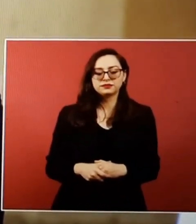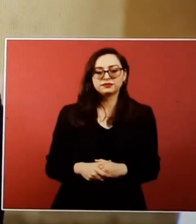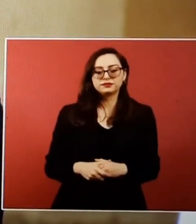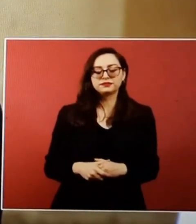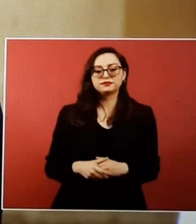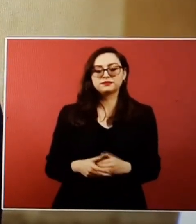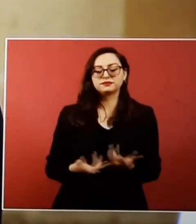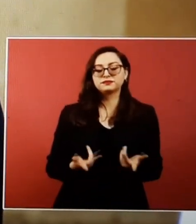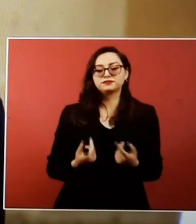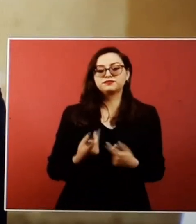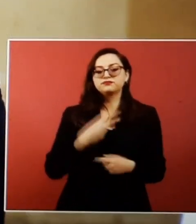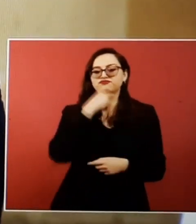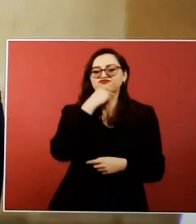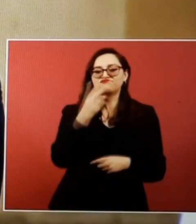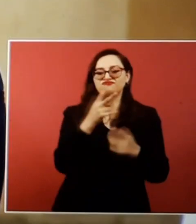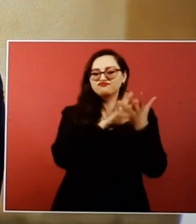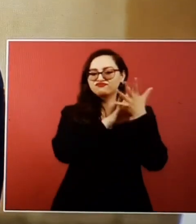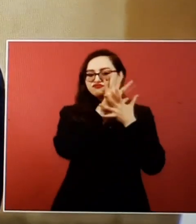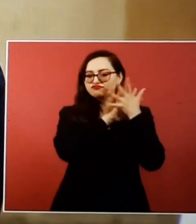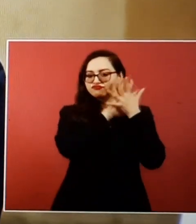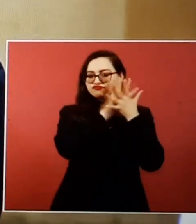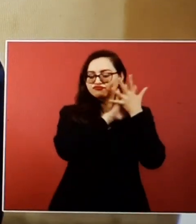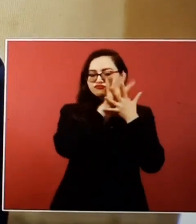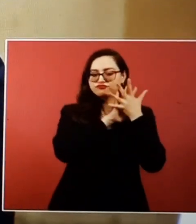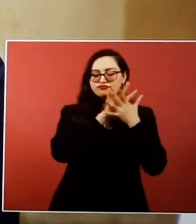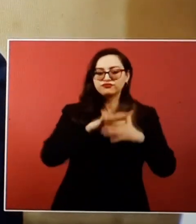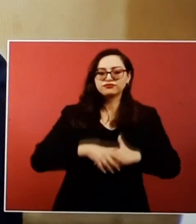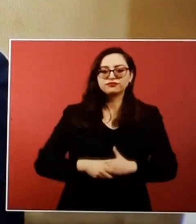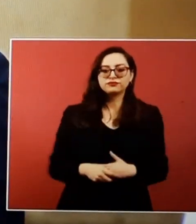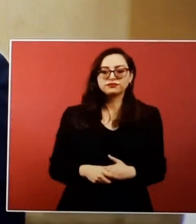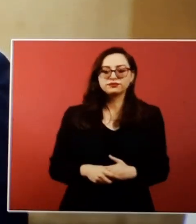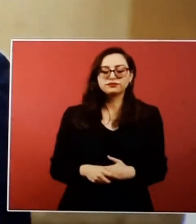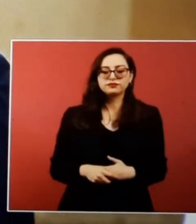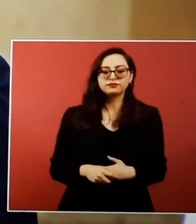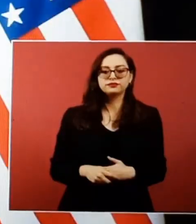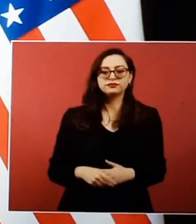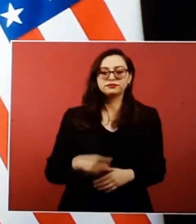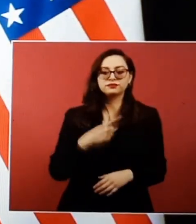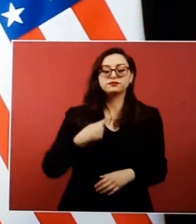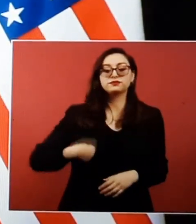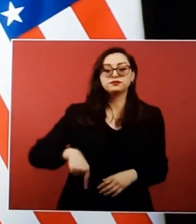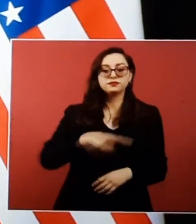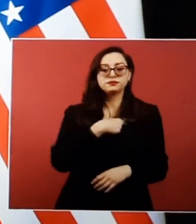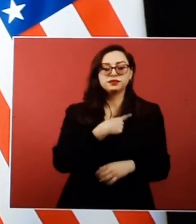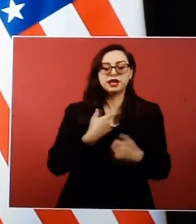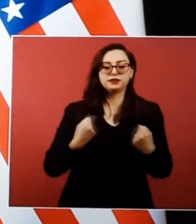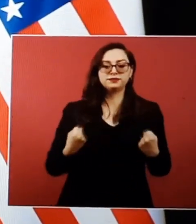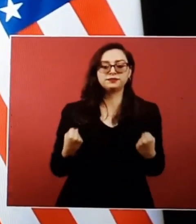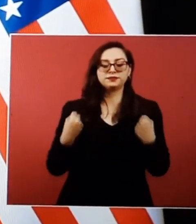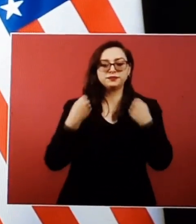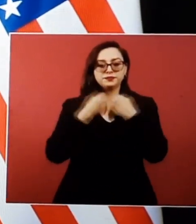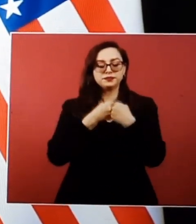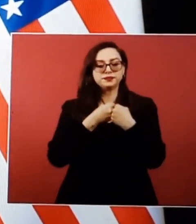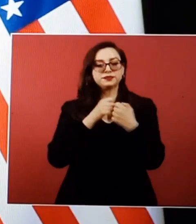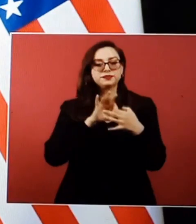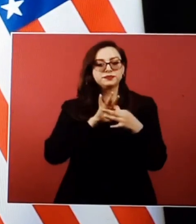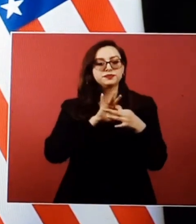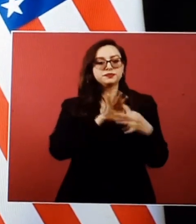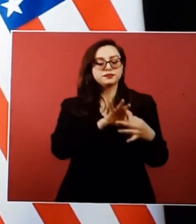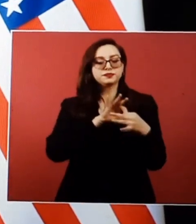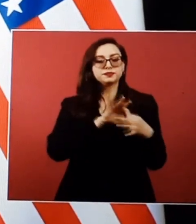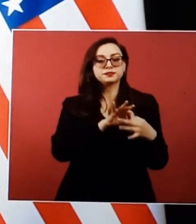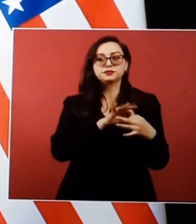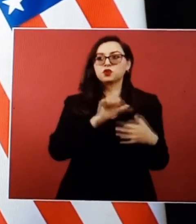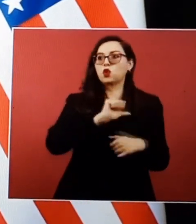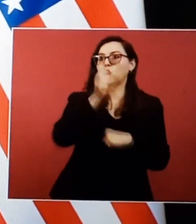of good employments. And the trade amongst our borders drew investors